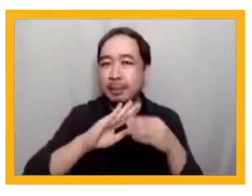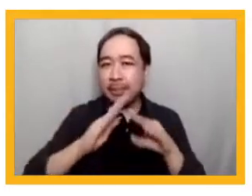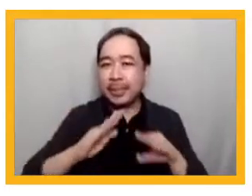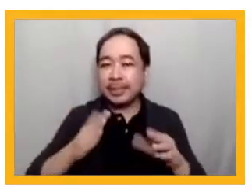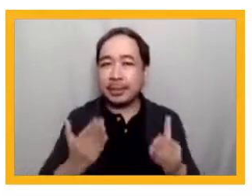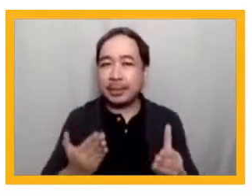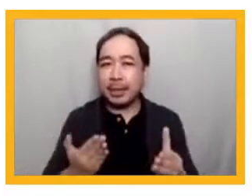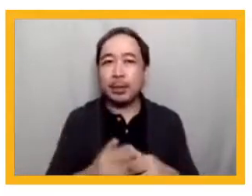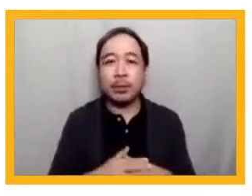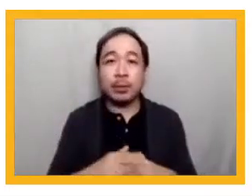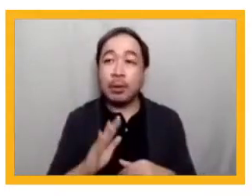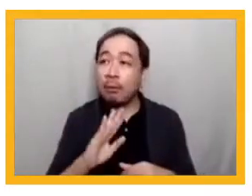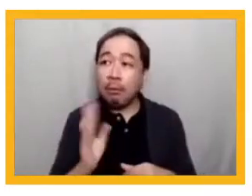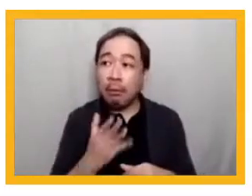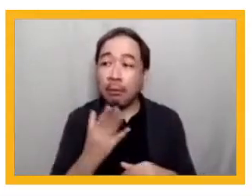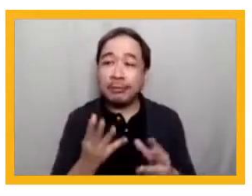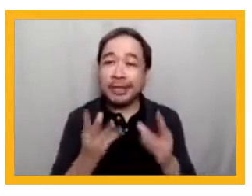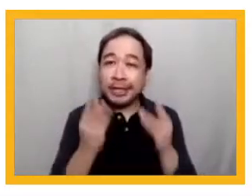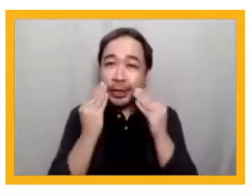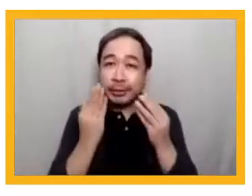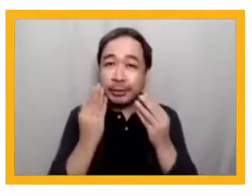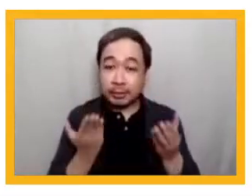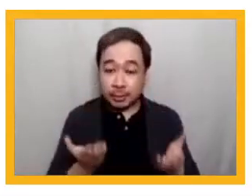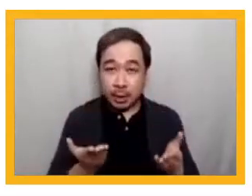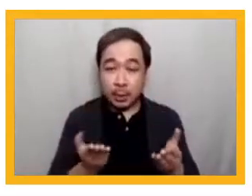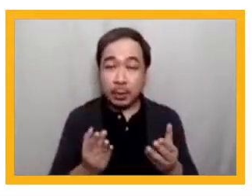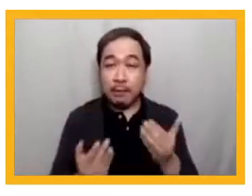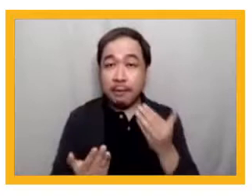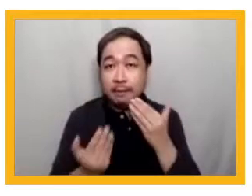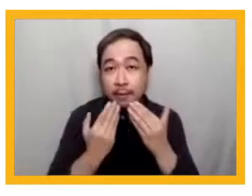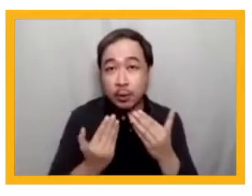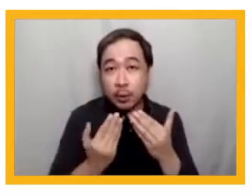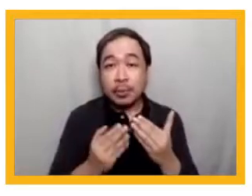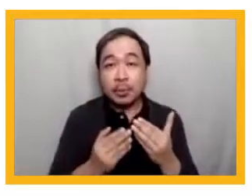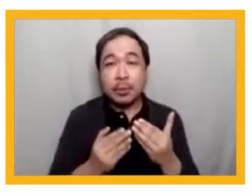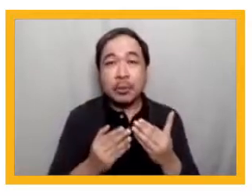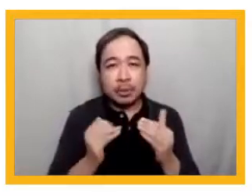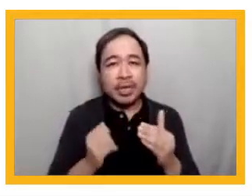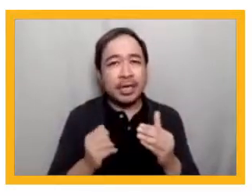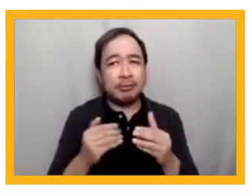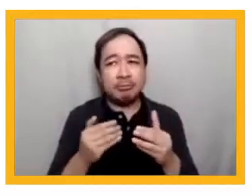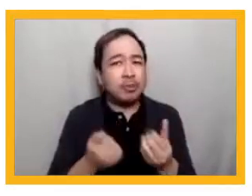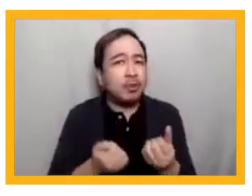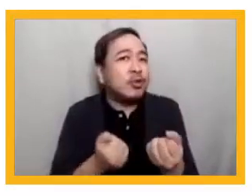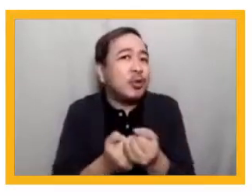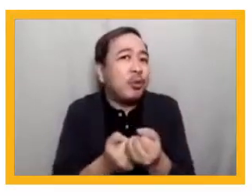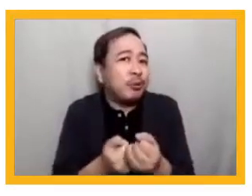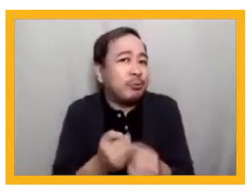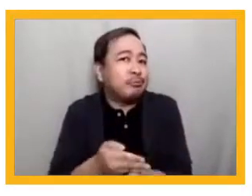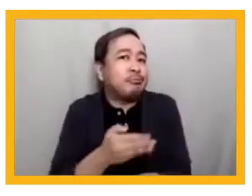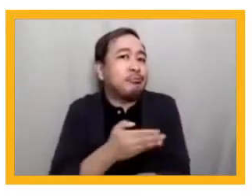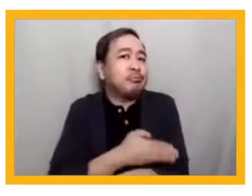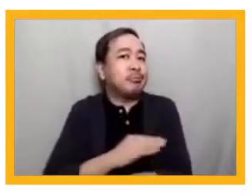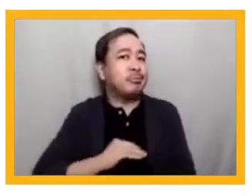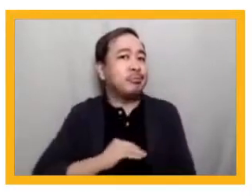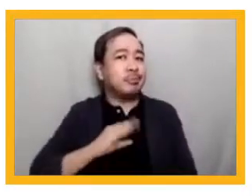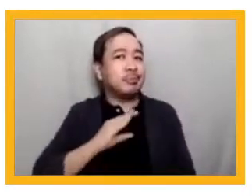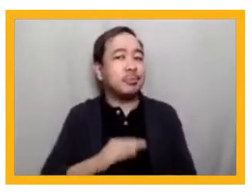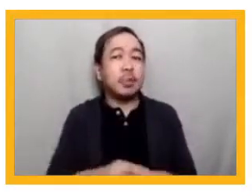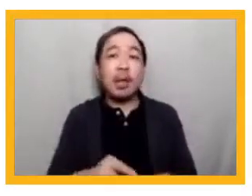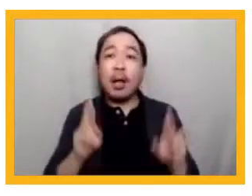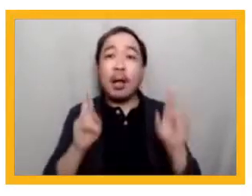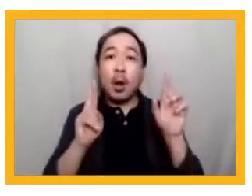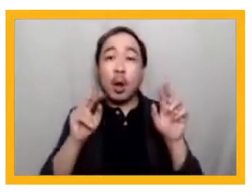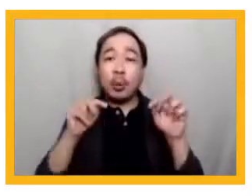everything we've learned at this forum helps us, as Ahmed said earlier, to become better versions of ourselves. So we hope this forum has reignited